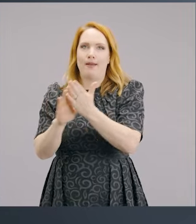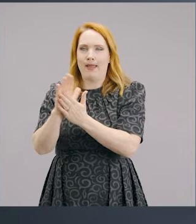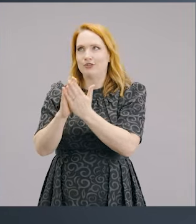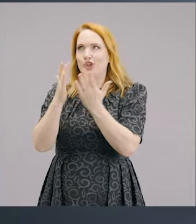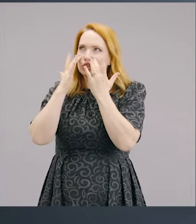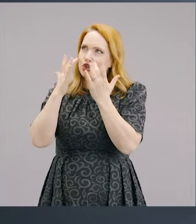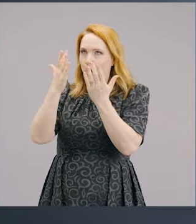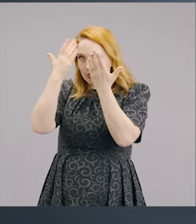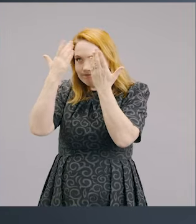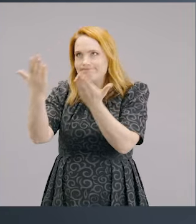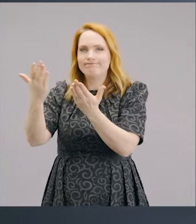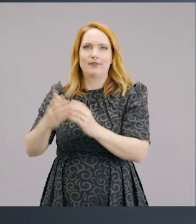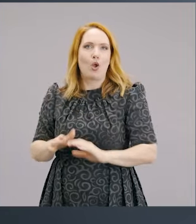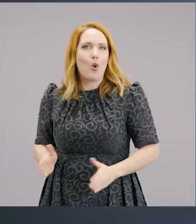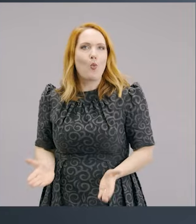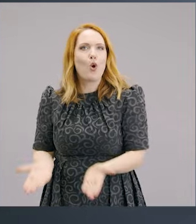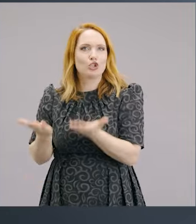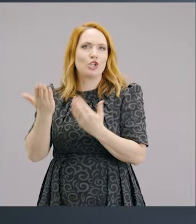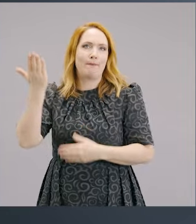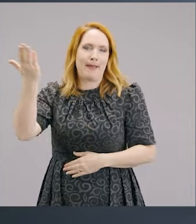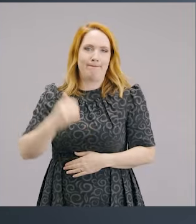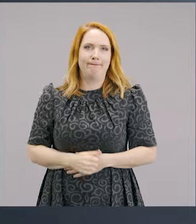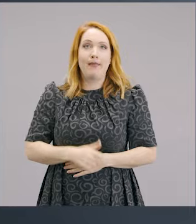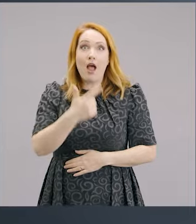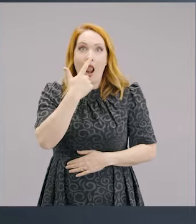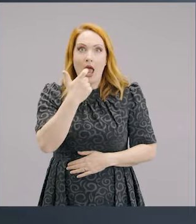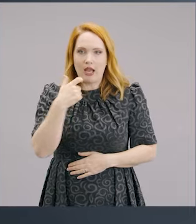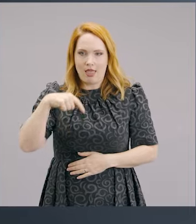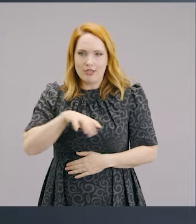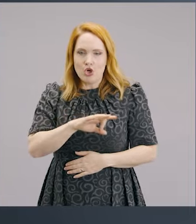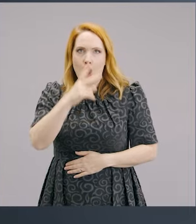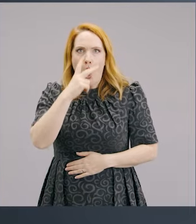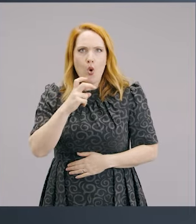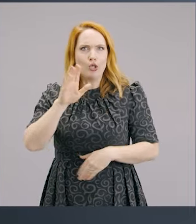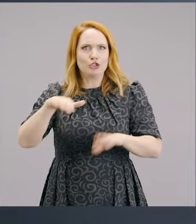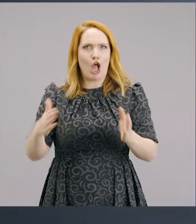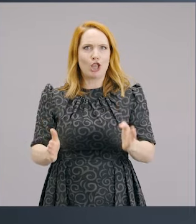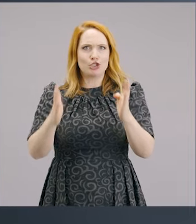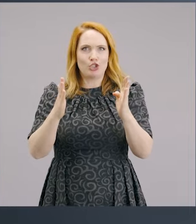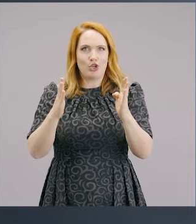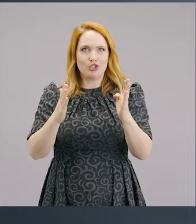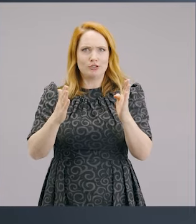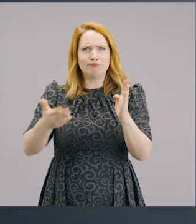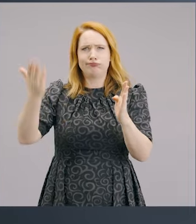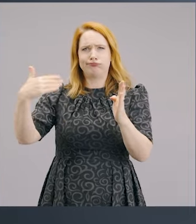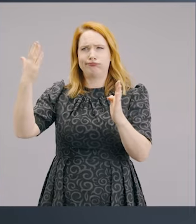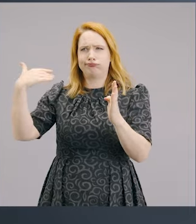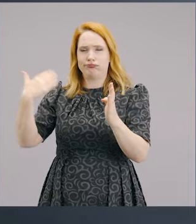in an Old Testament church today or Old Testament synagogue because if we were, we would be bringing